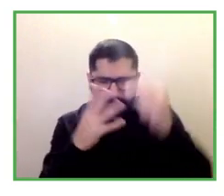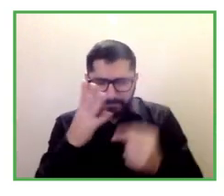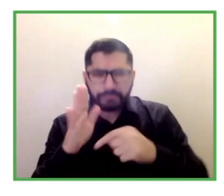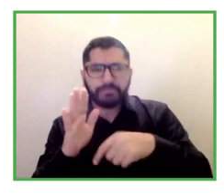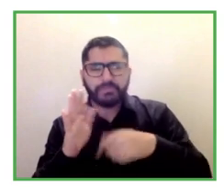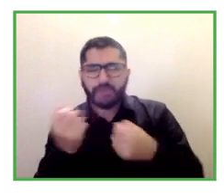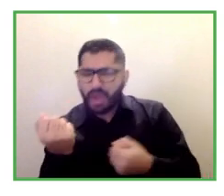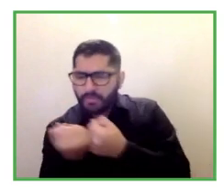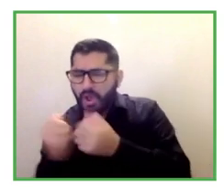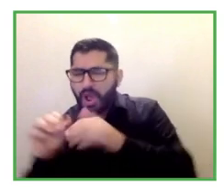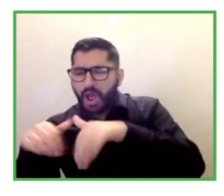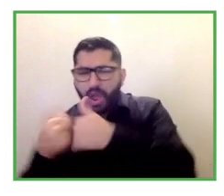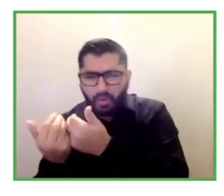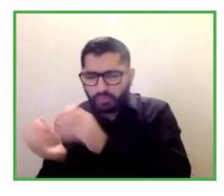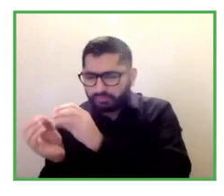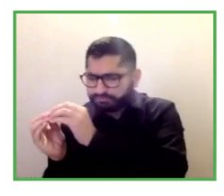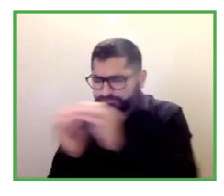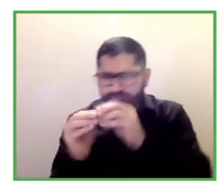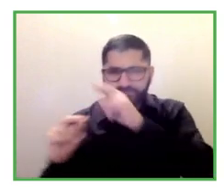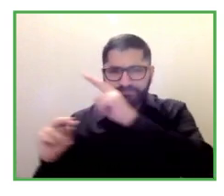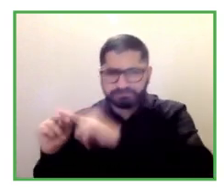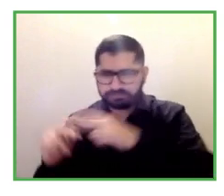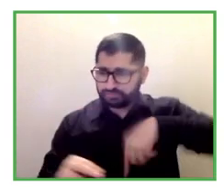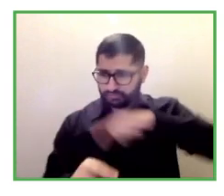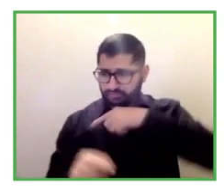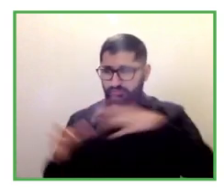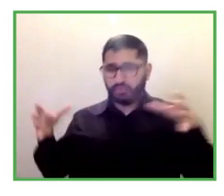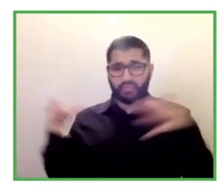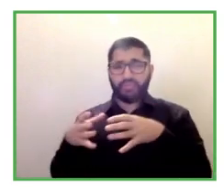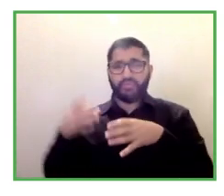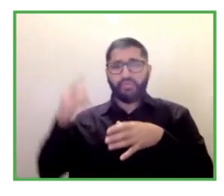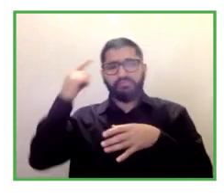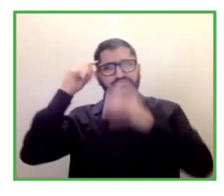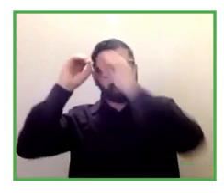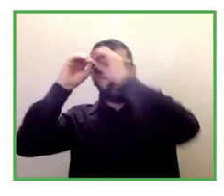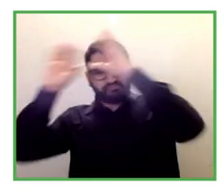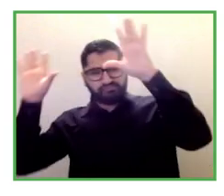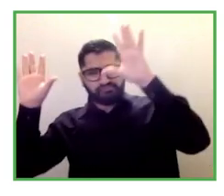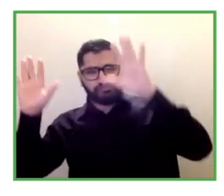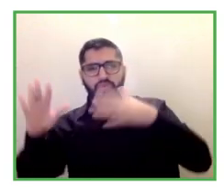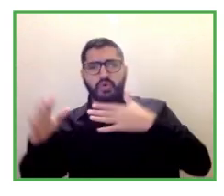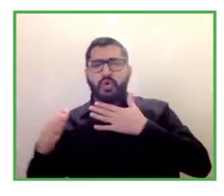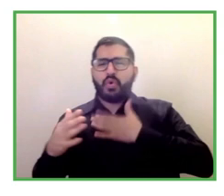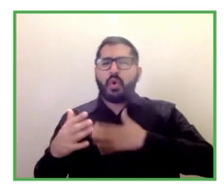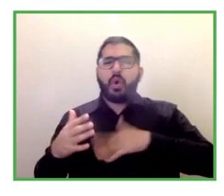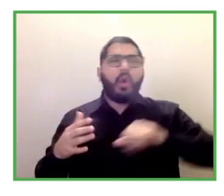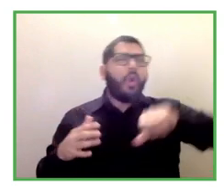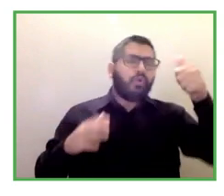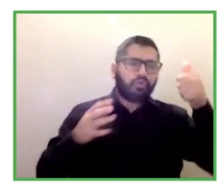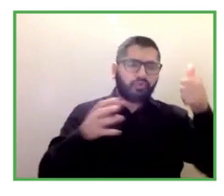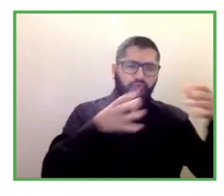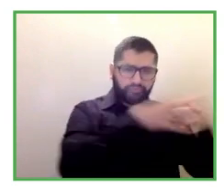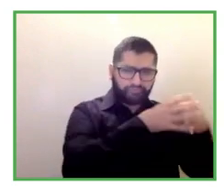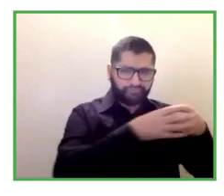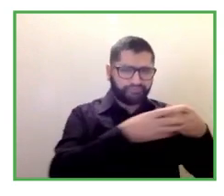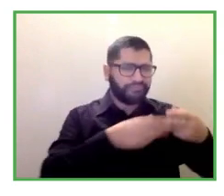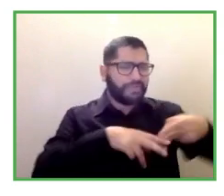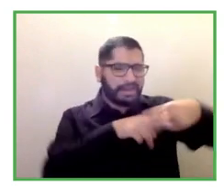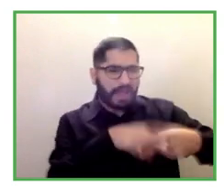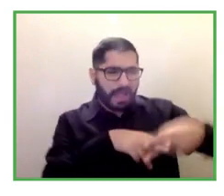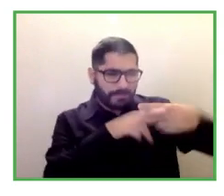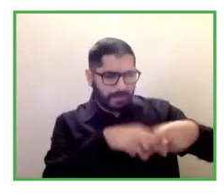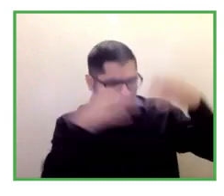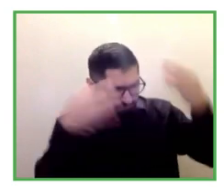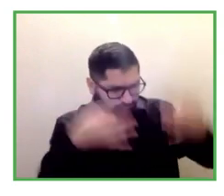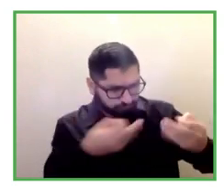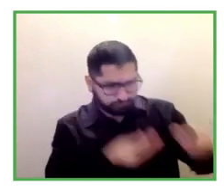were not just shutting the door for this young man we were providing other open doors for him so that he now was going to be